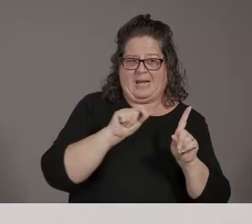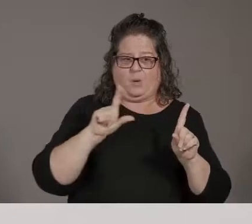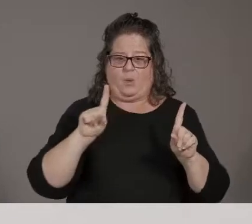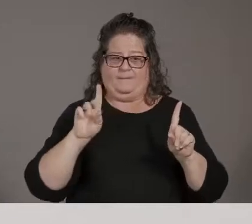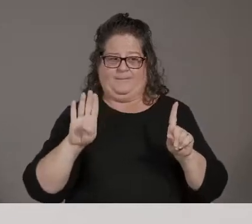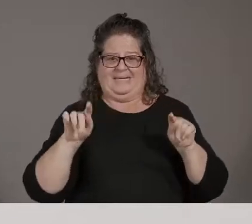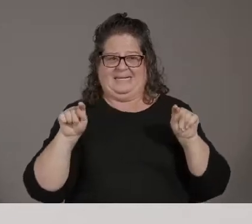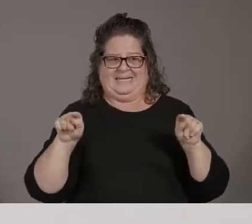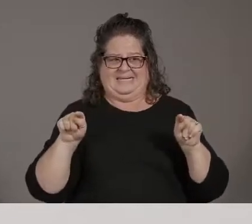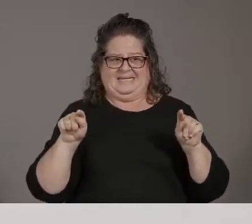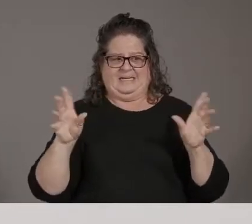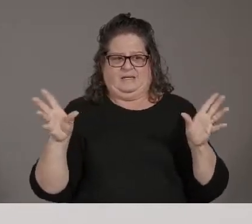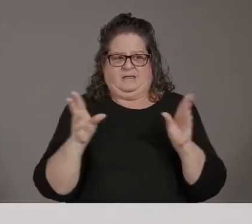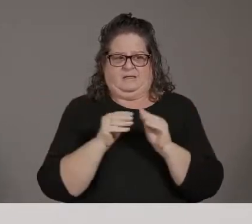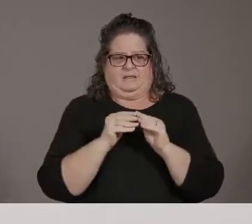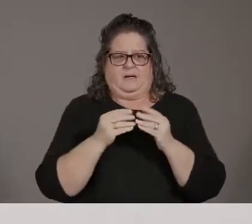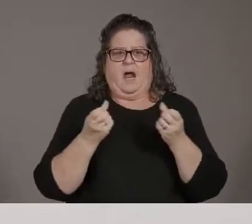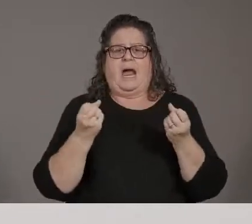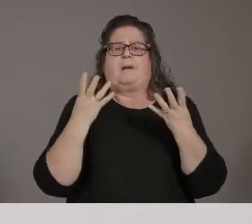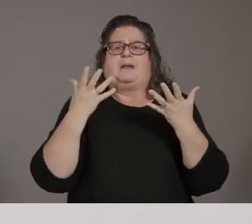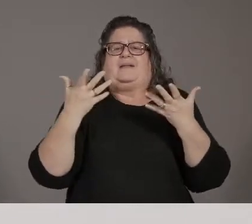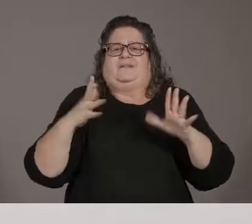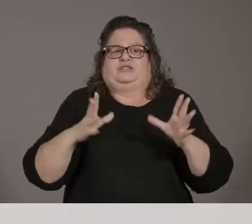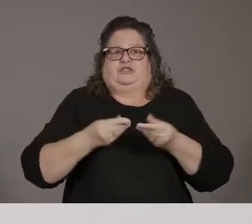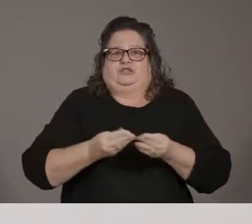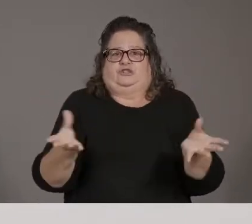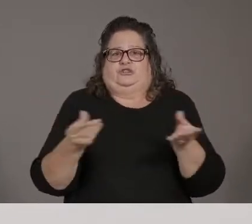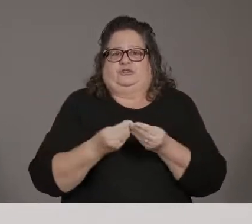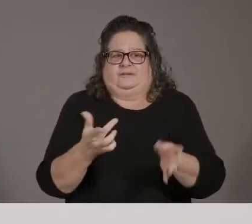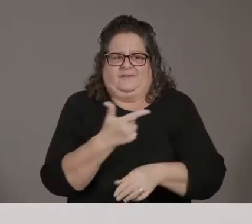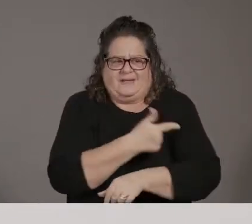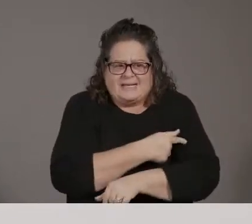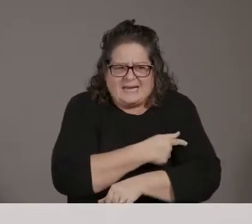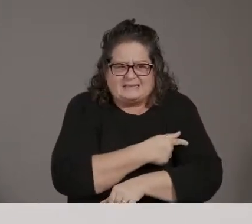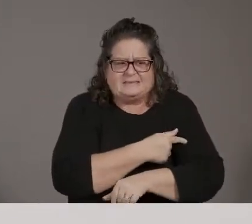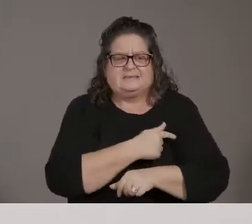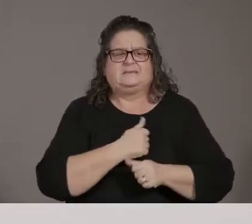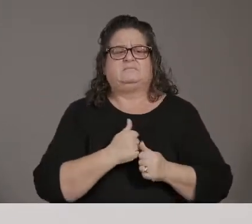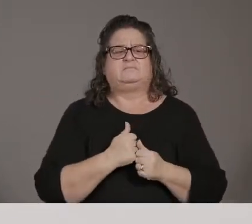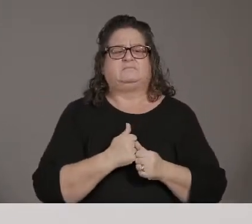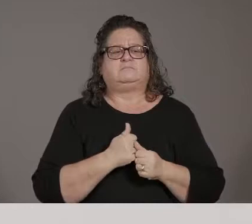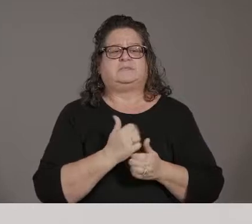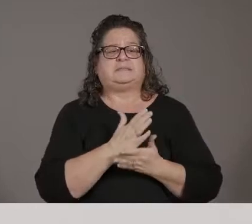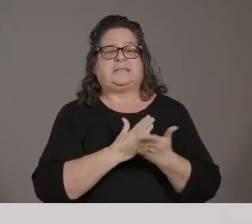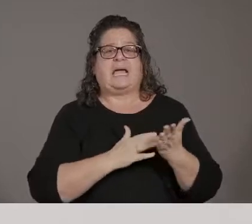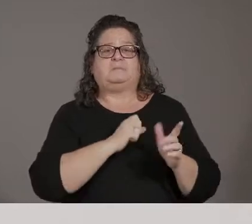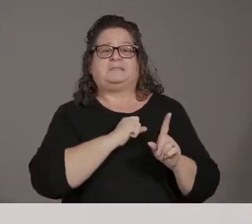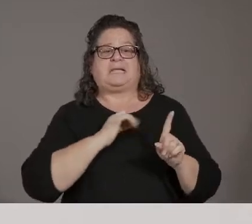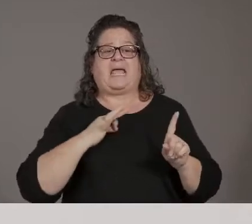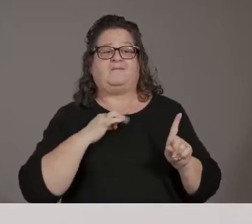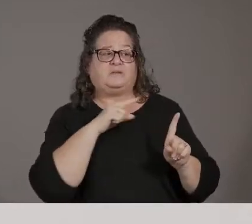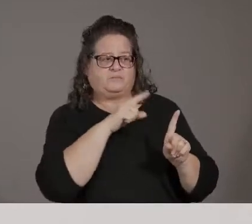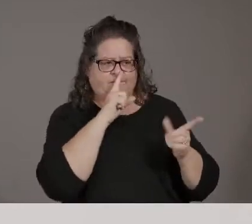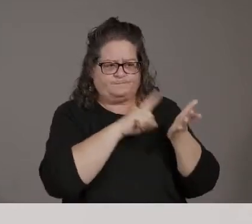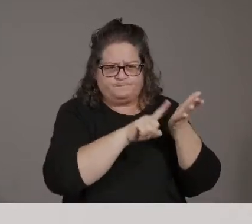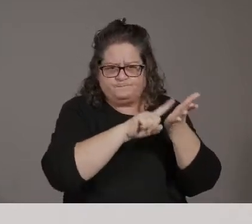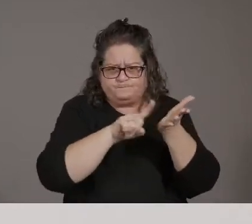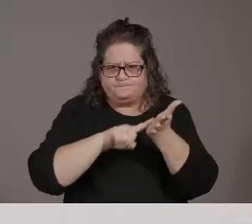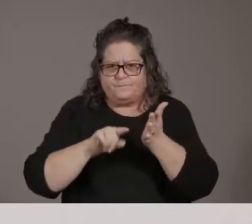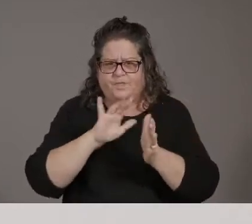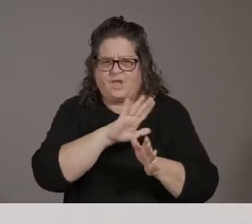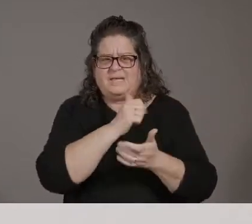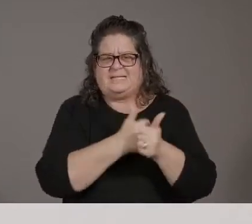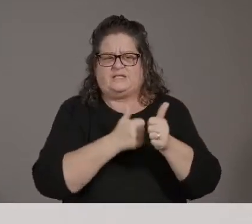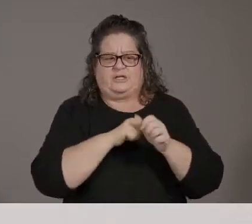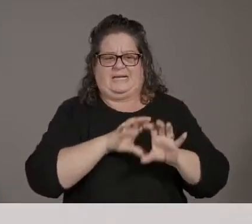estimated to have gotten that vaccine. Some of the members were going to go back and get data specific to their counties. And